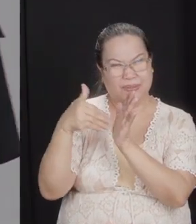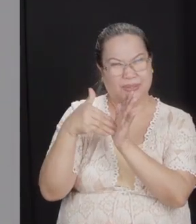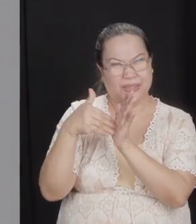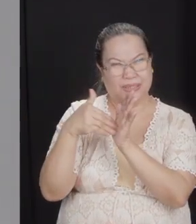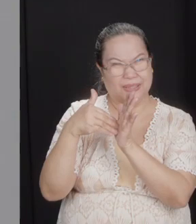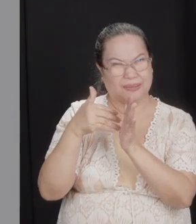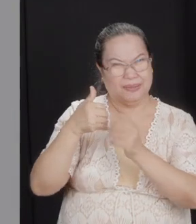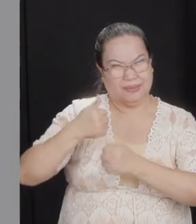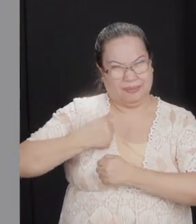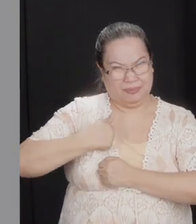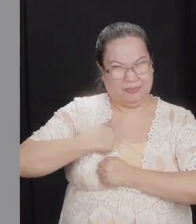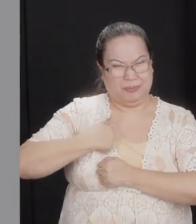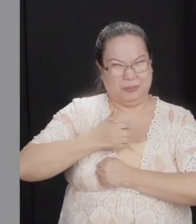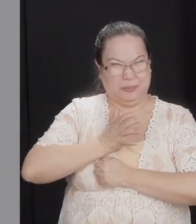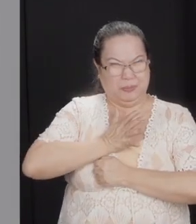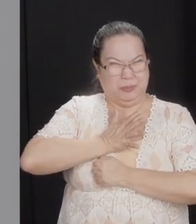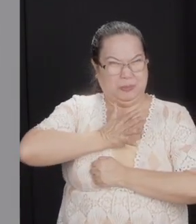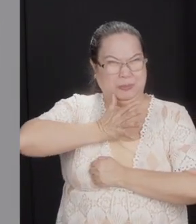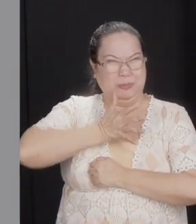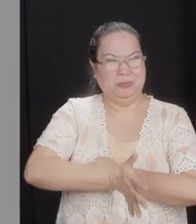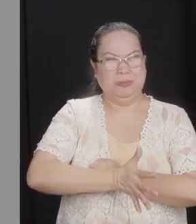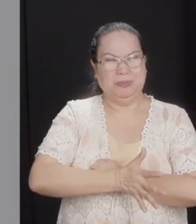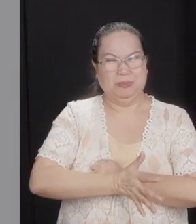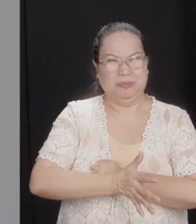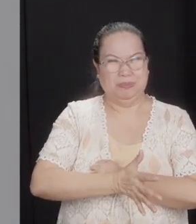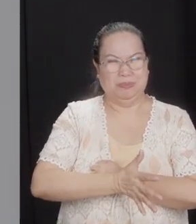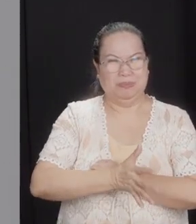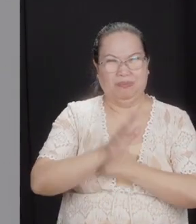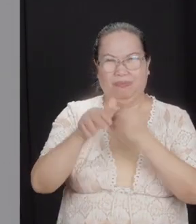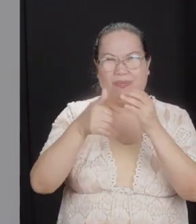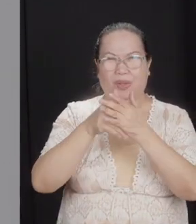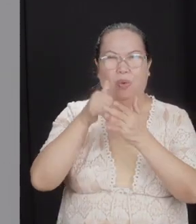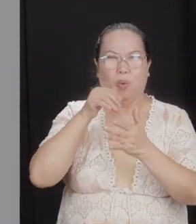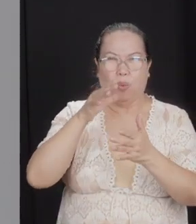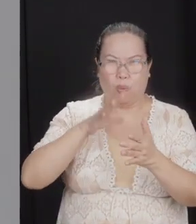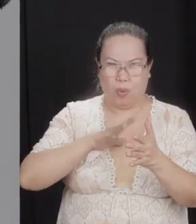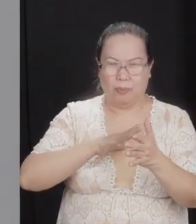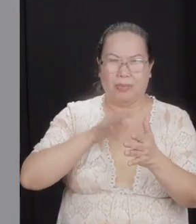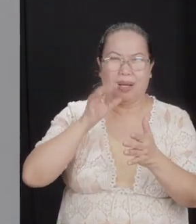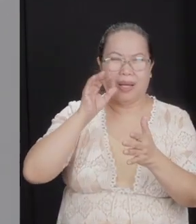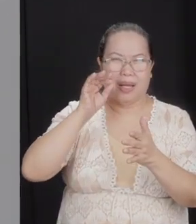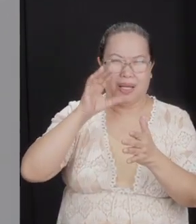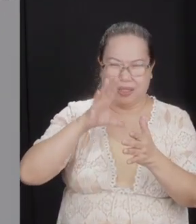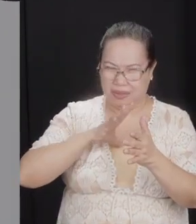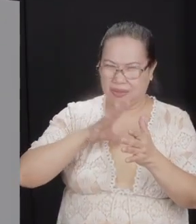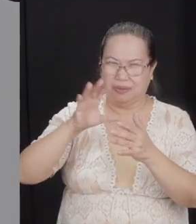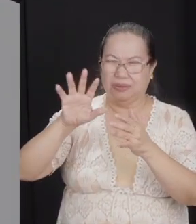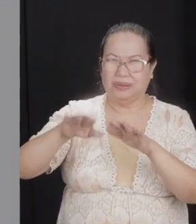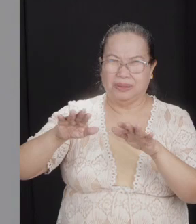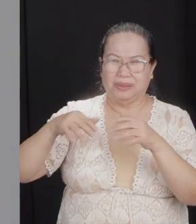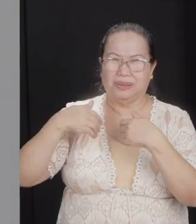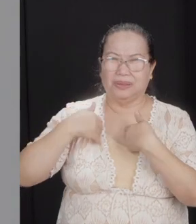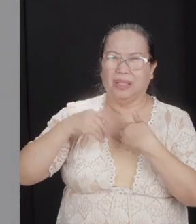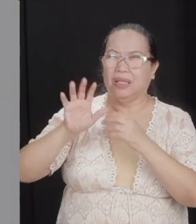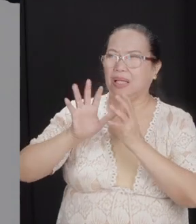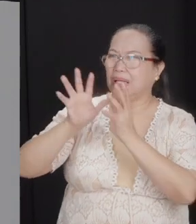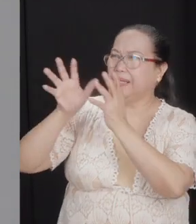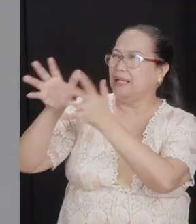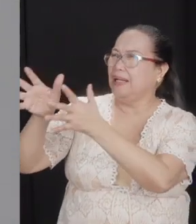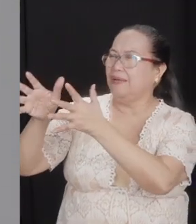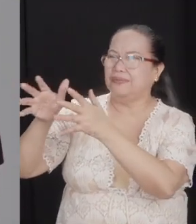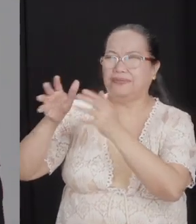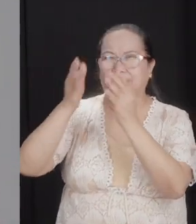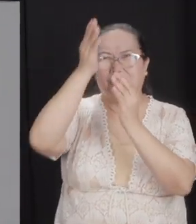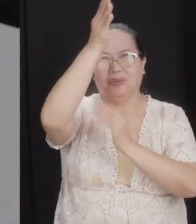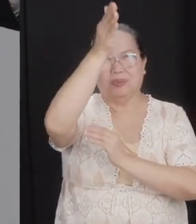They leave, okay? These are all men. All the women, children, elderly were left on the other side seven years ago. These are all